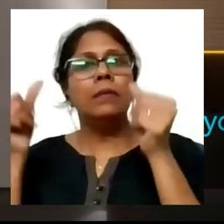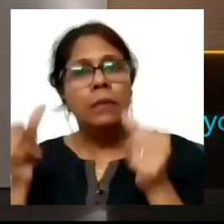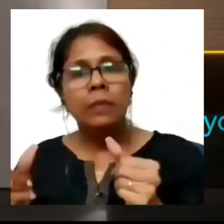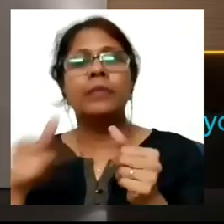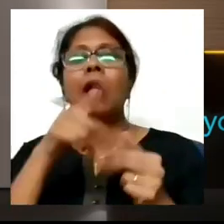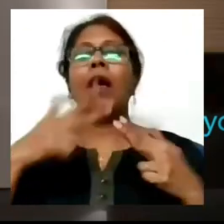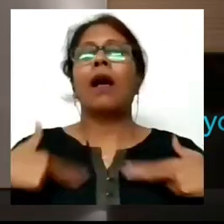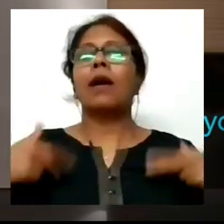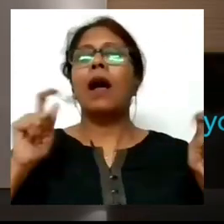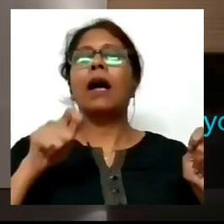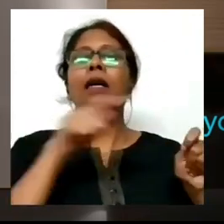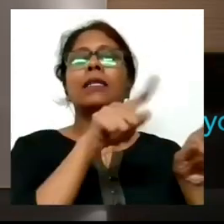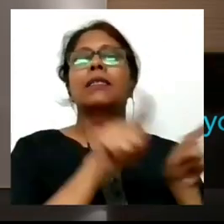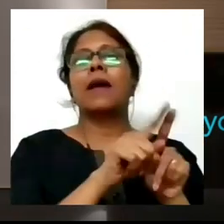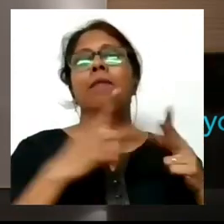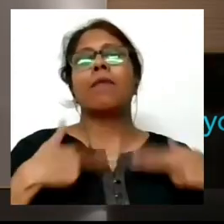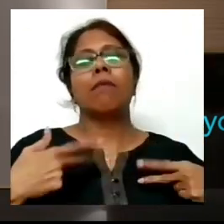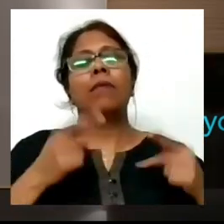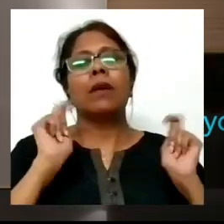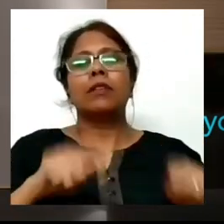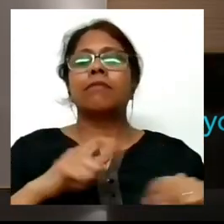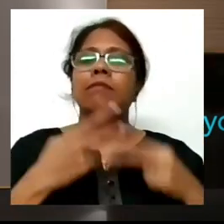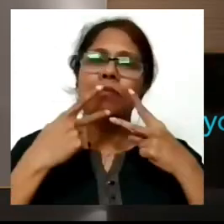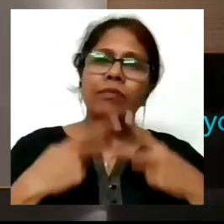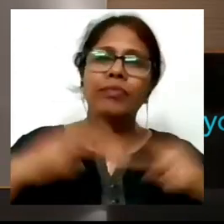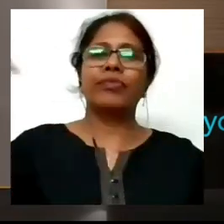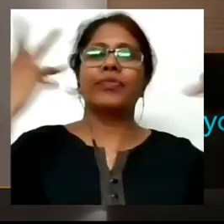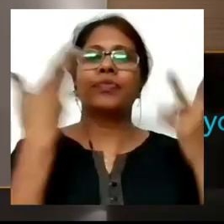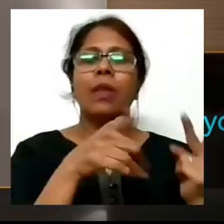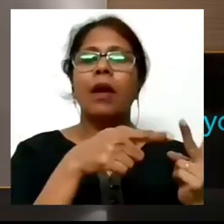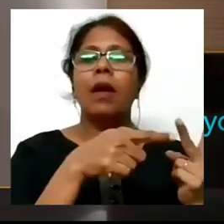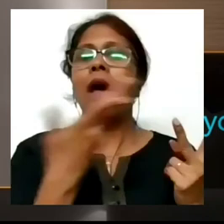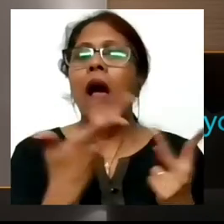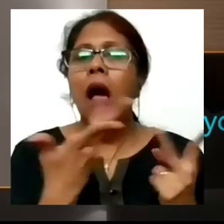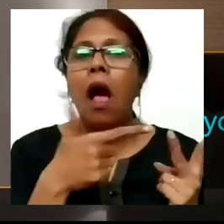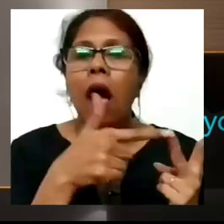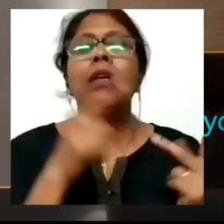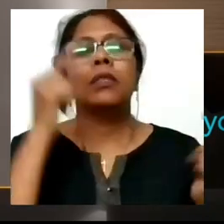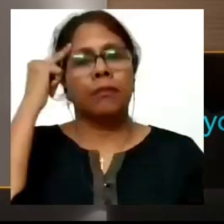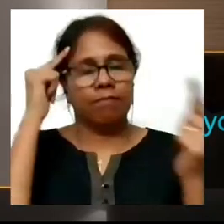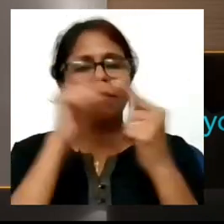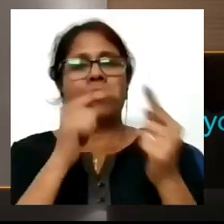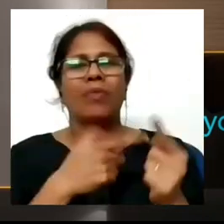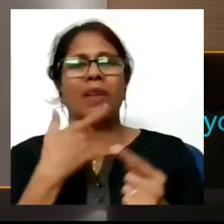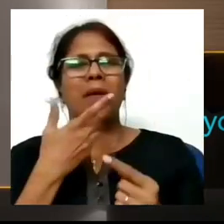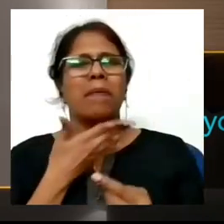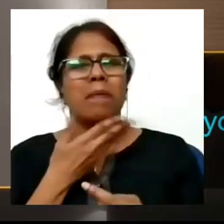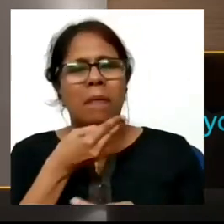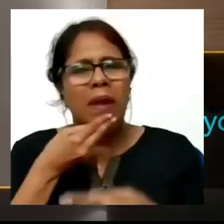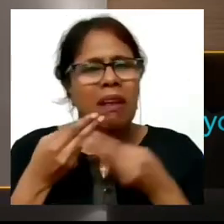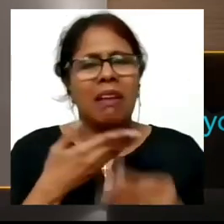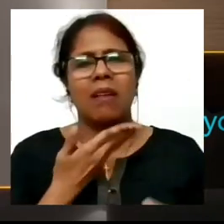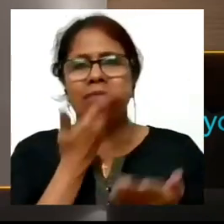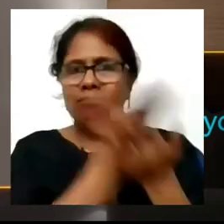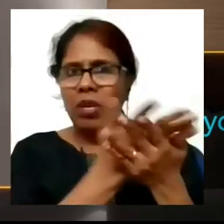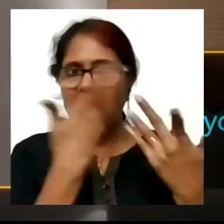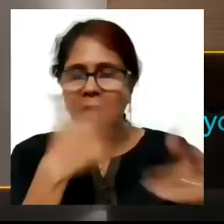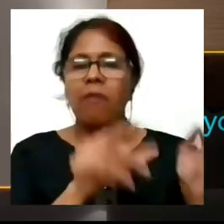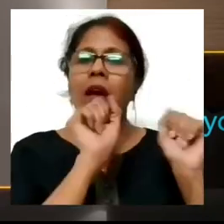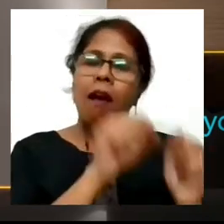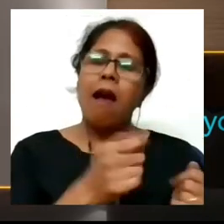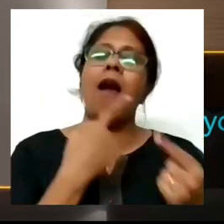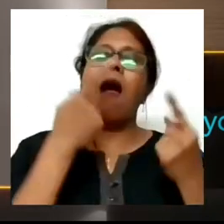court judgment came out and I was the court agreed with my plea and I was given a service in the IRS